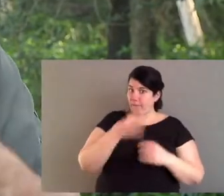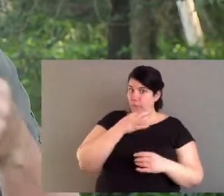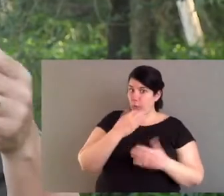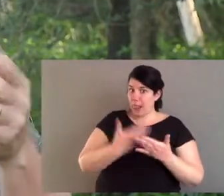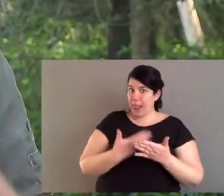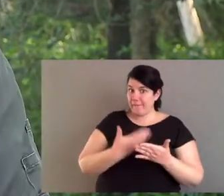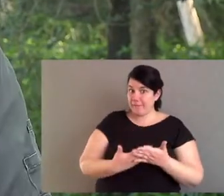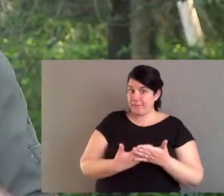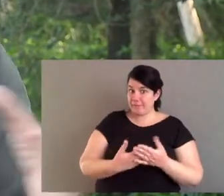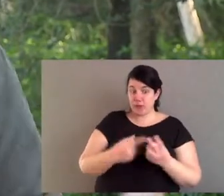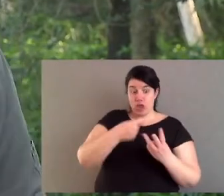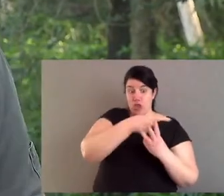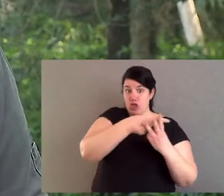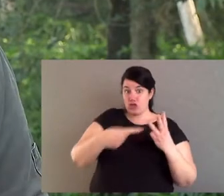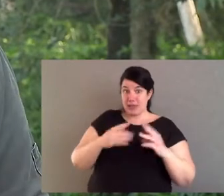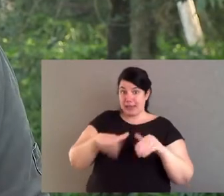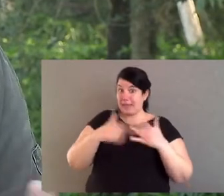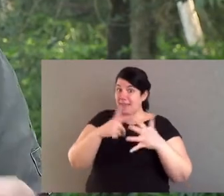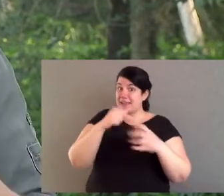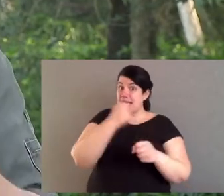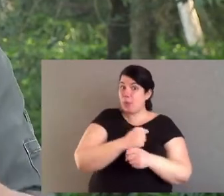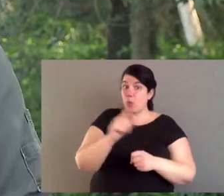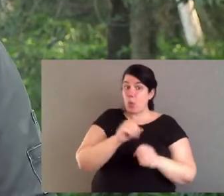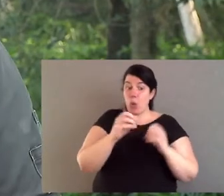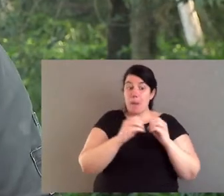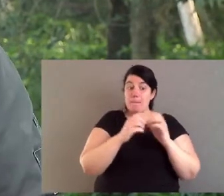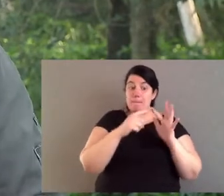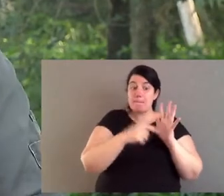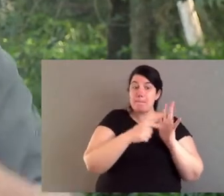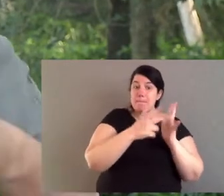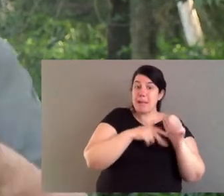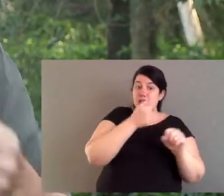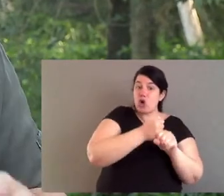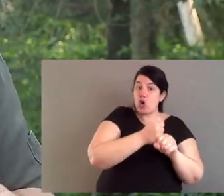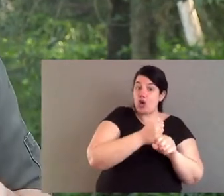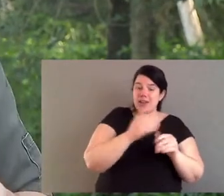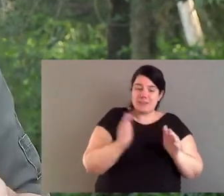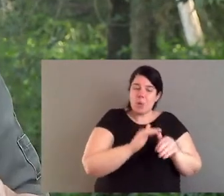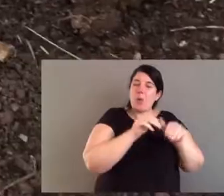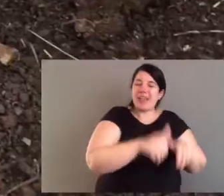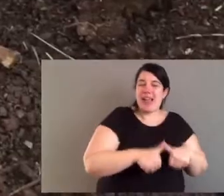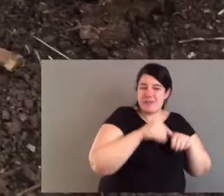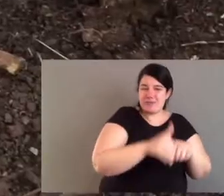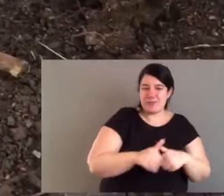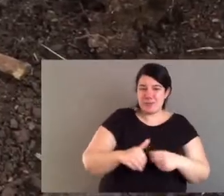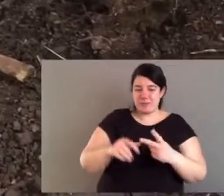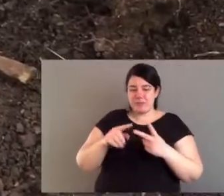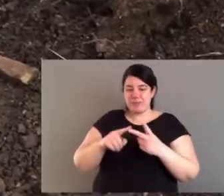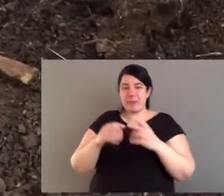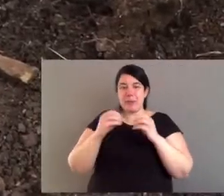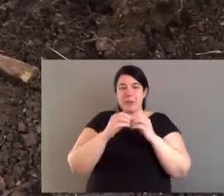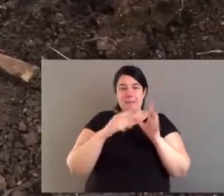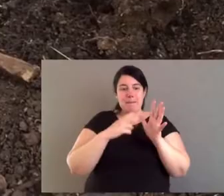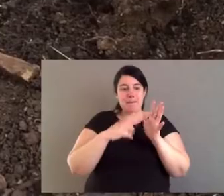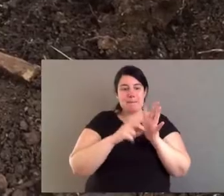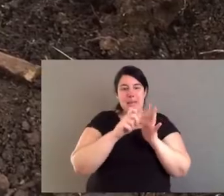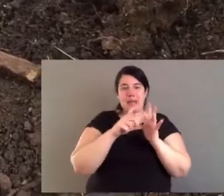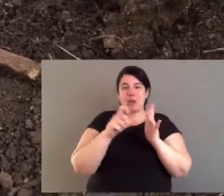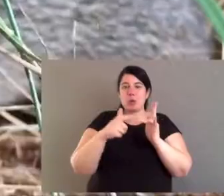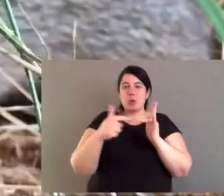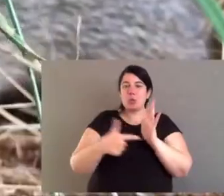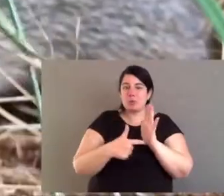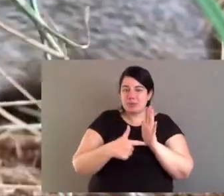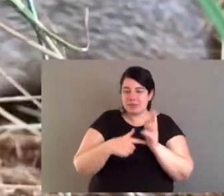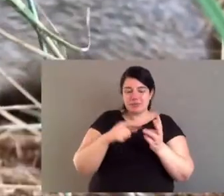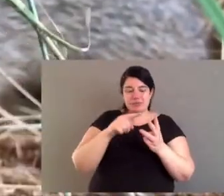populations have radically decreased. And three that I want to give you on this example are bettongs, a small kangaroo,